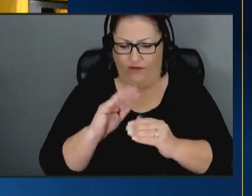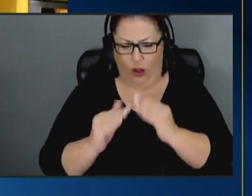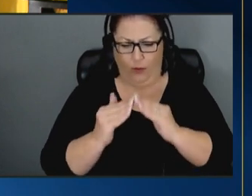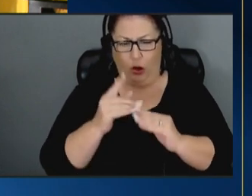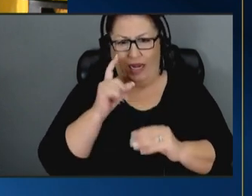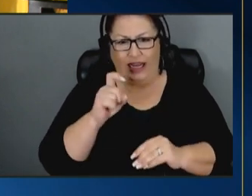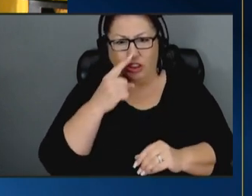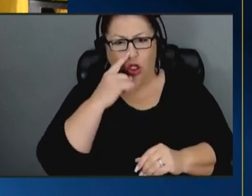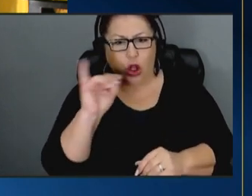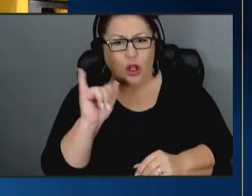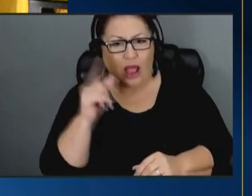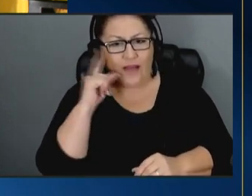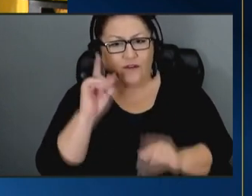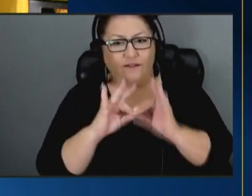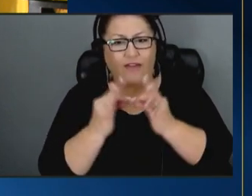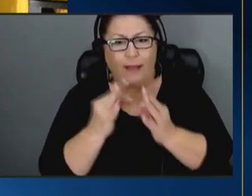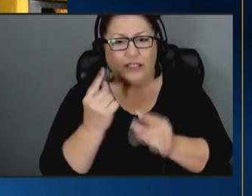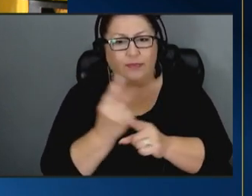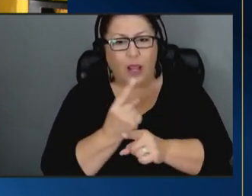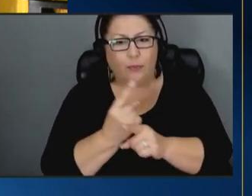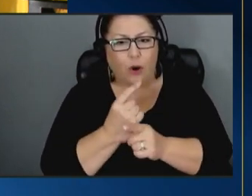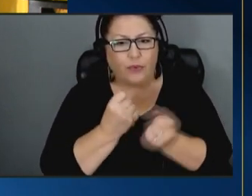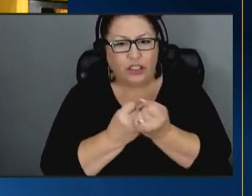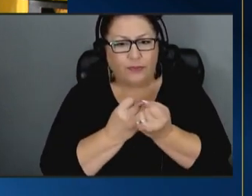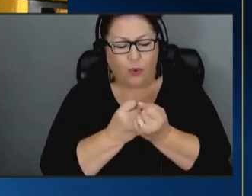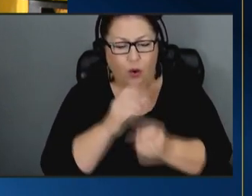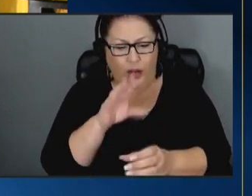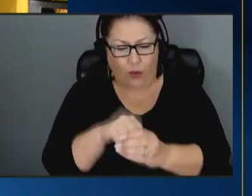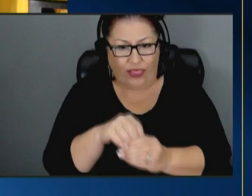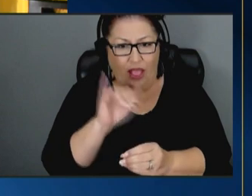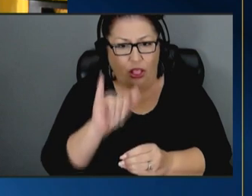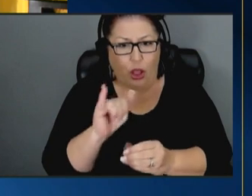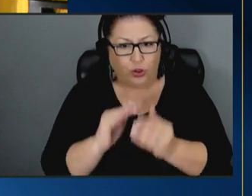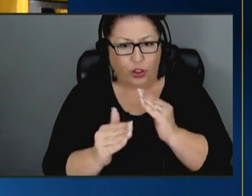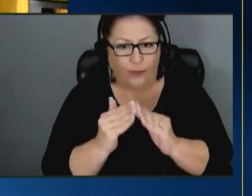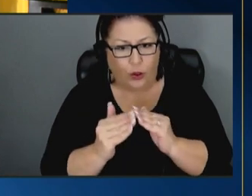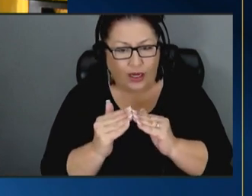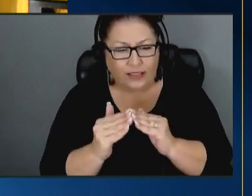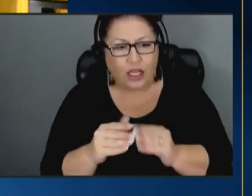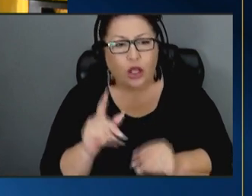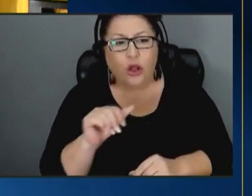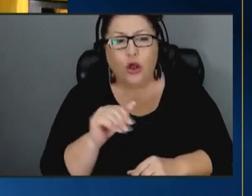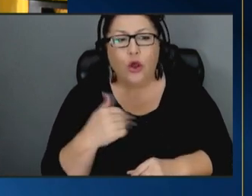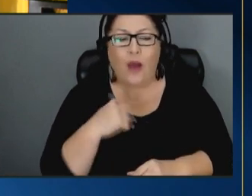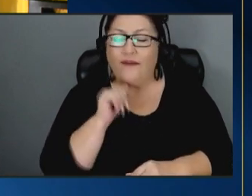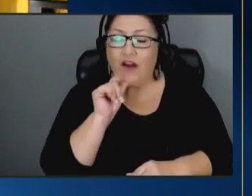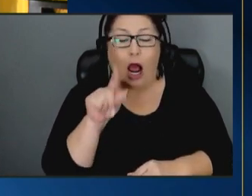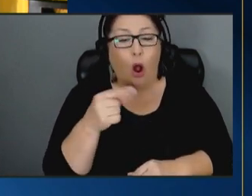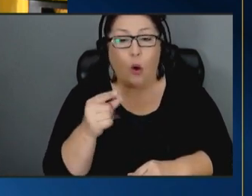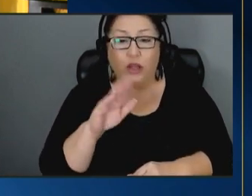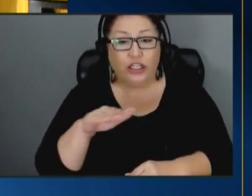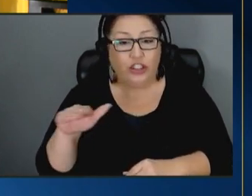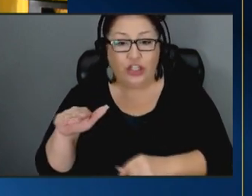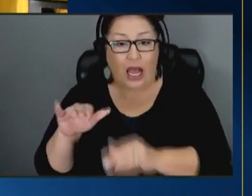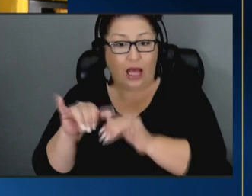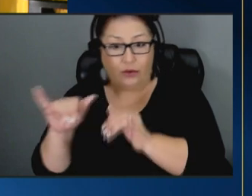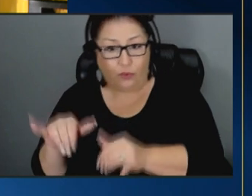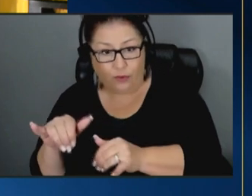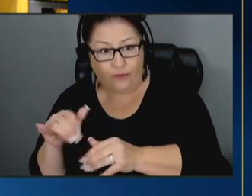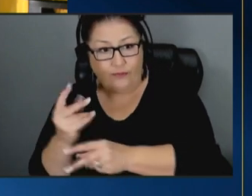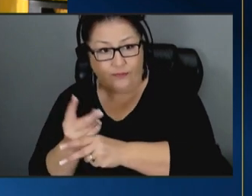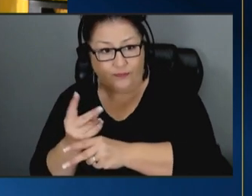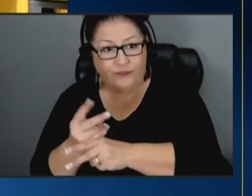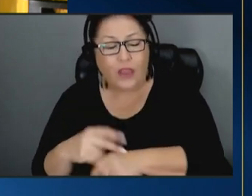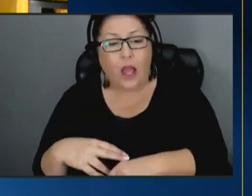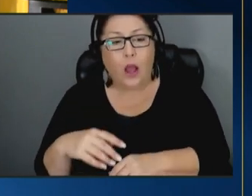for families to be appropriately supported in those communities right so you've got not just child welfare moving towards a more community